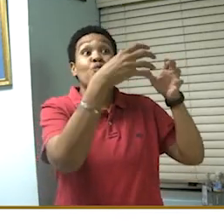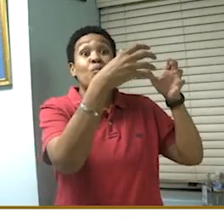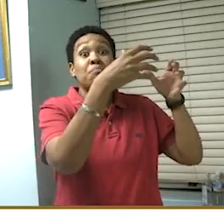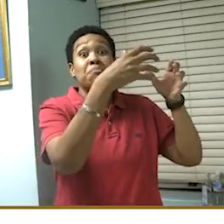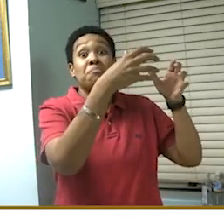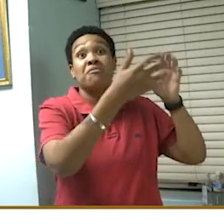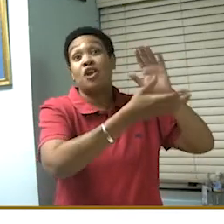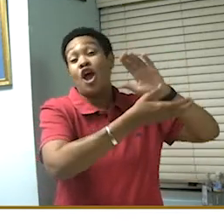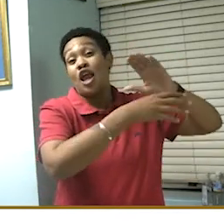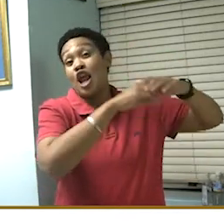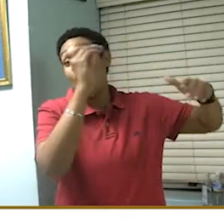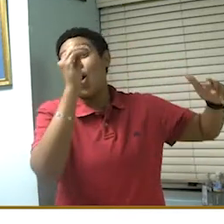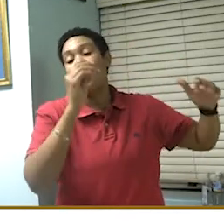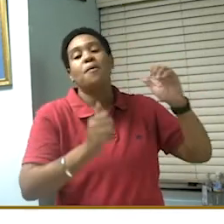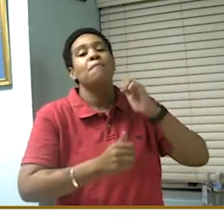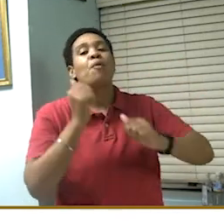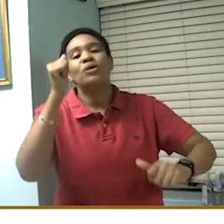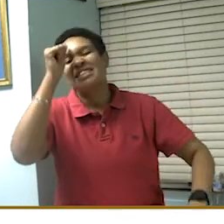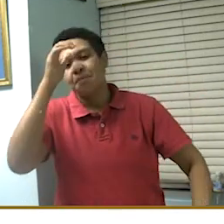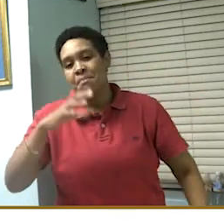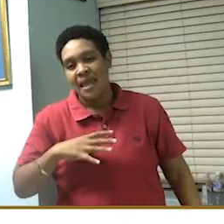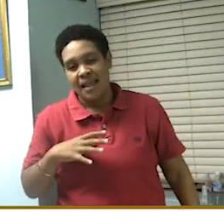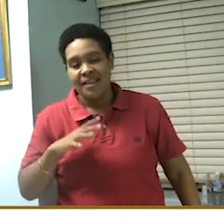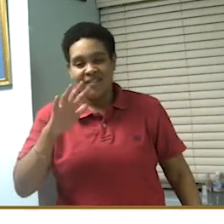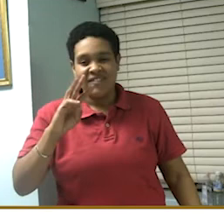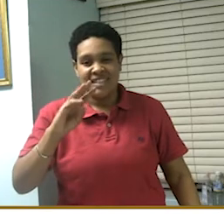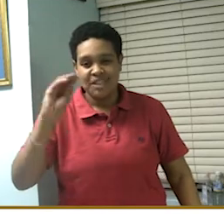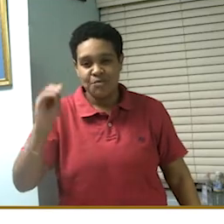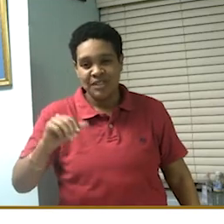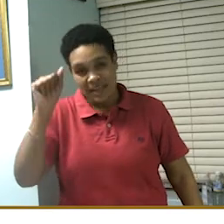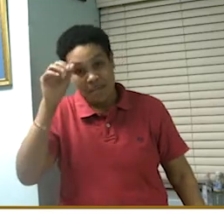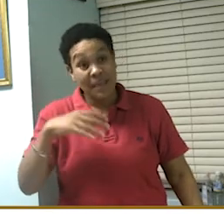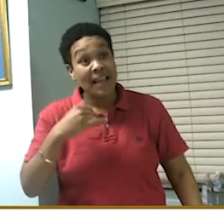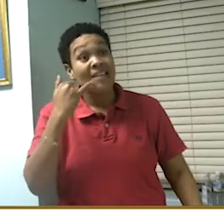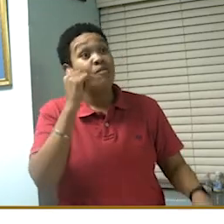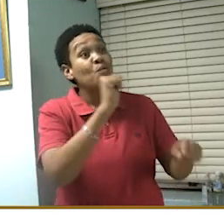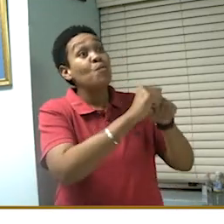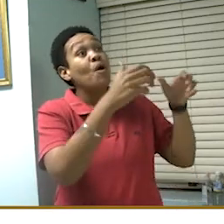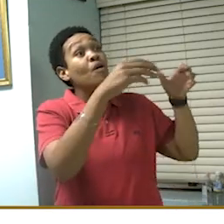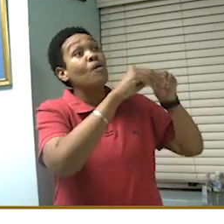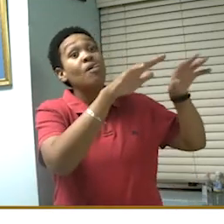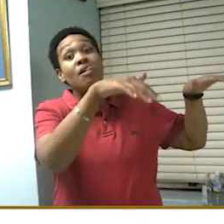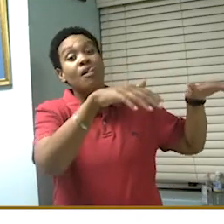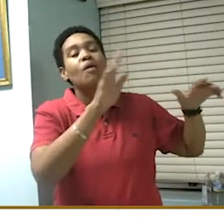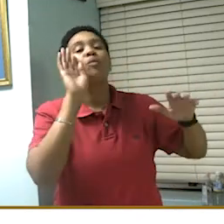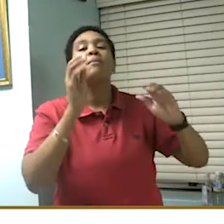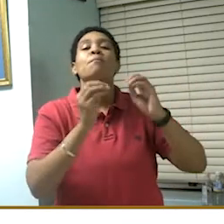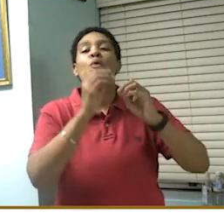mostly males. 56% males compared to 44% females.